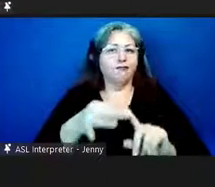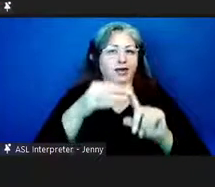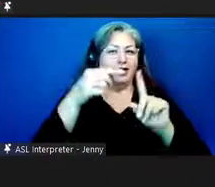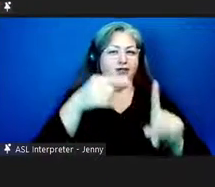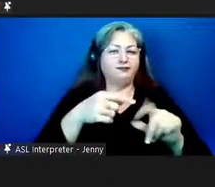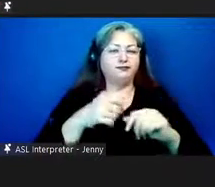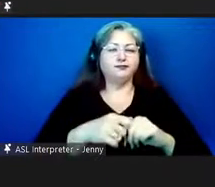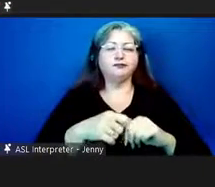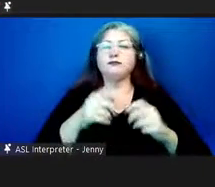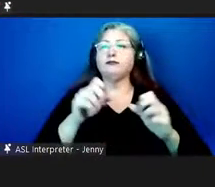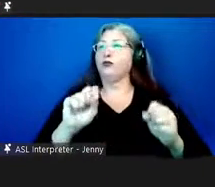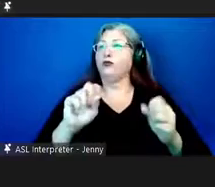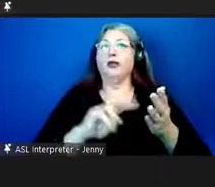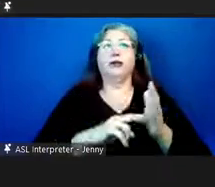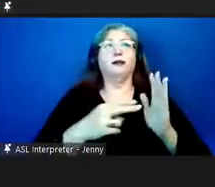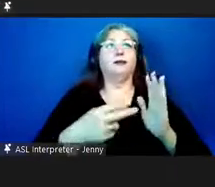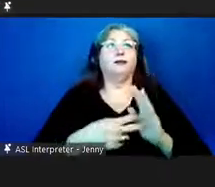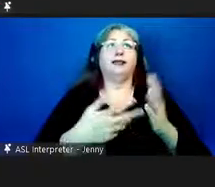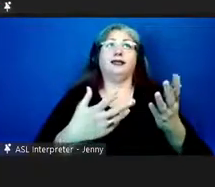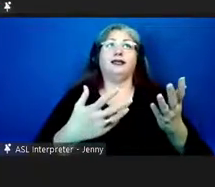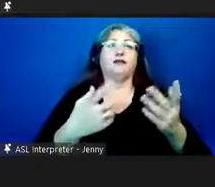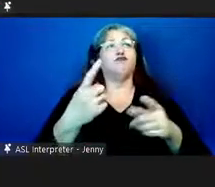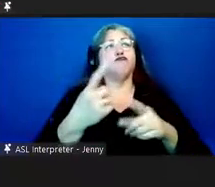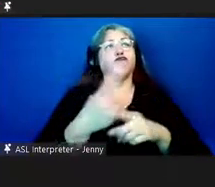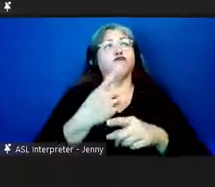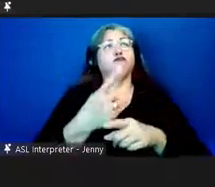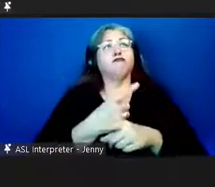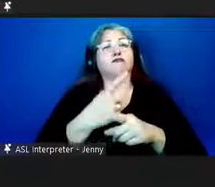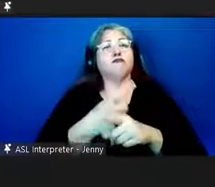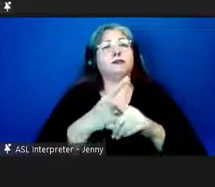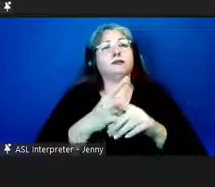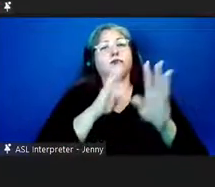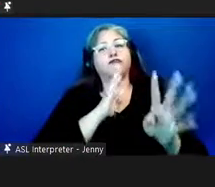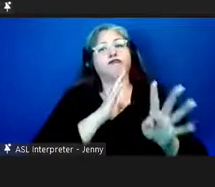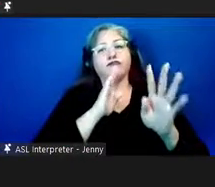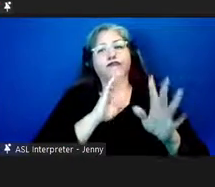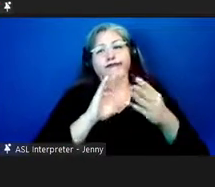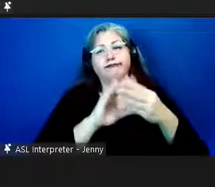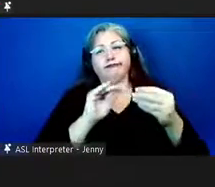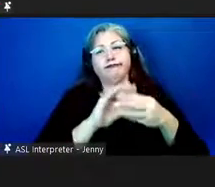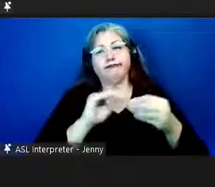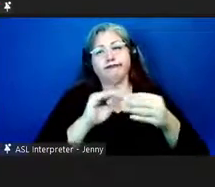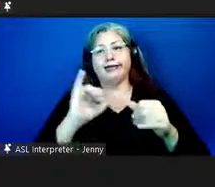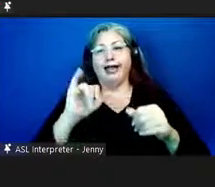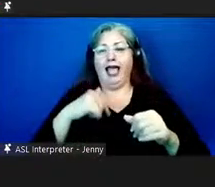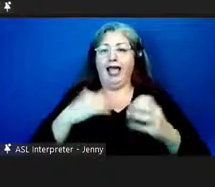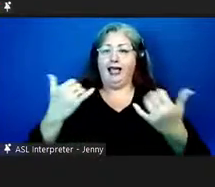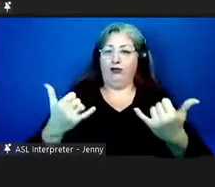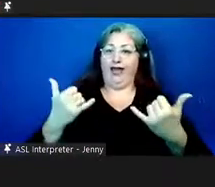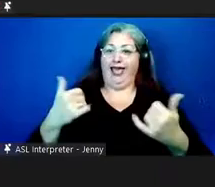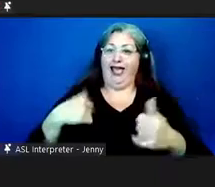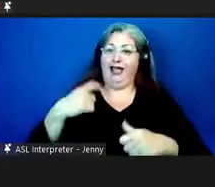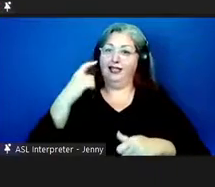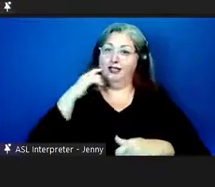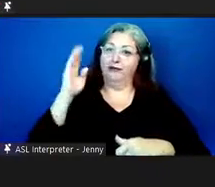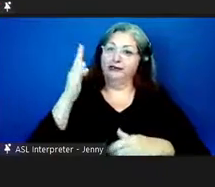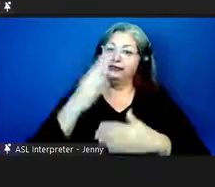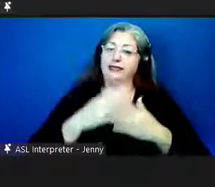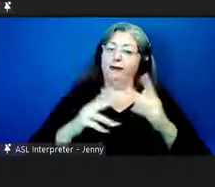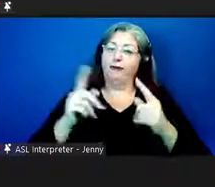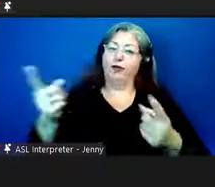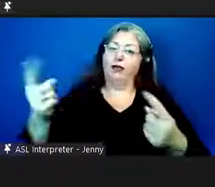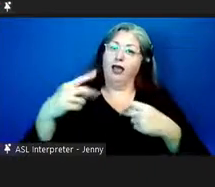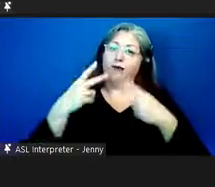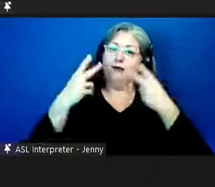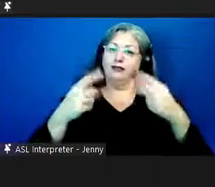it can mean just an ordinary uh narrative that i did today you know i had some visitors come to